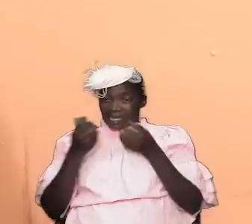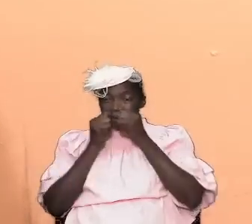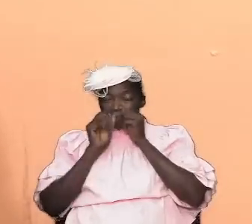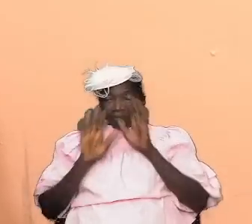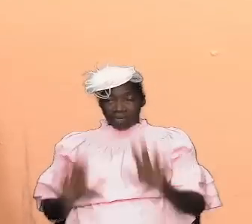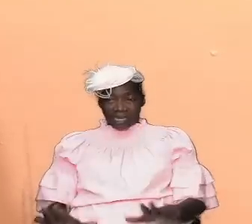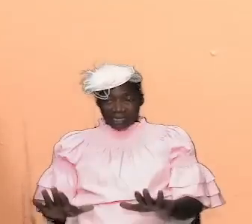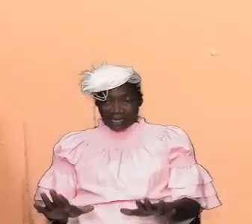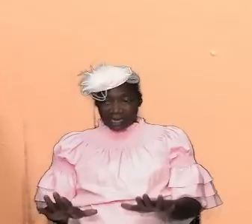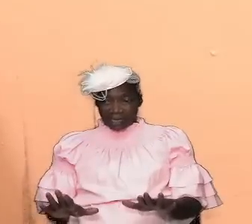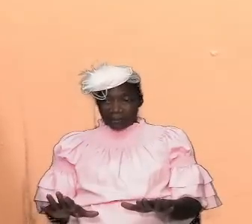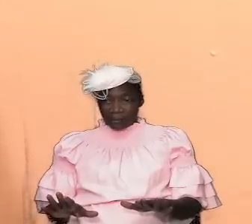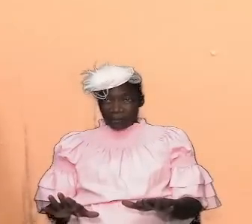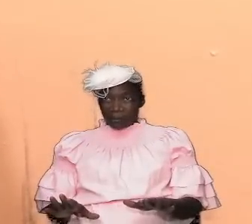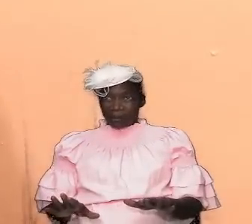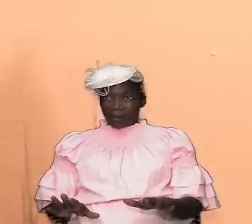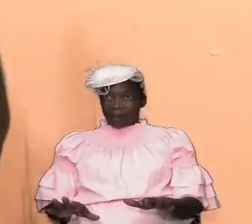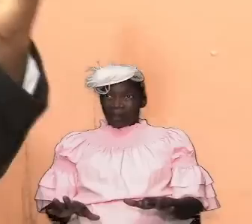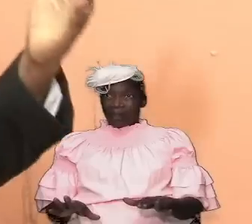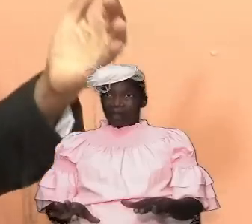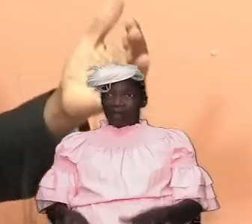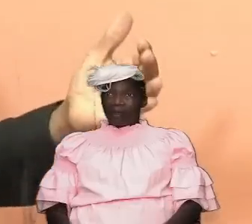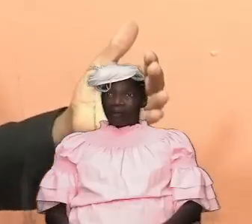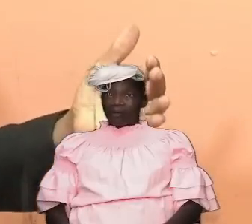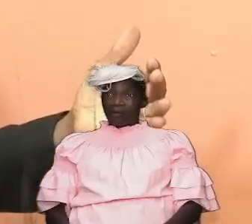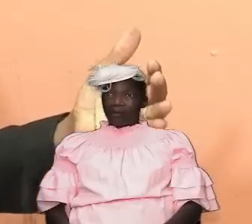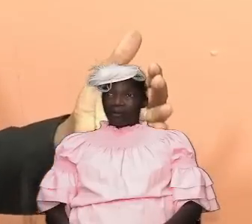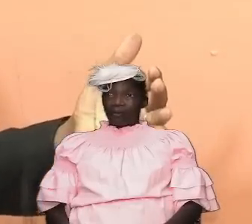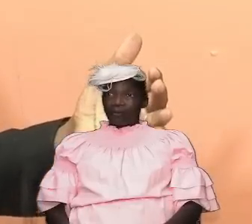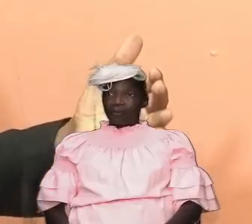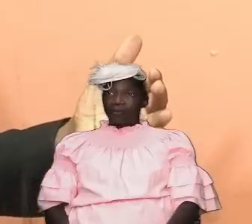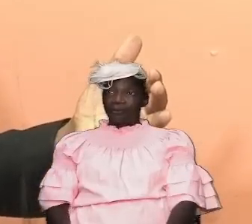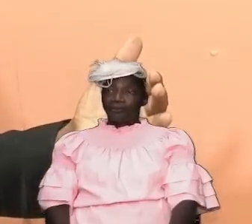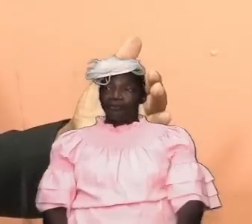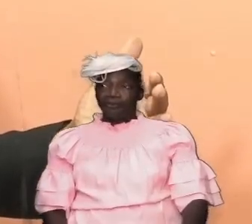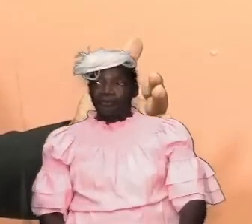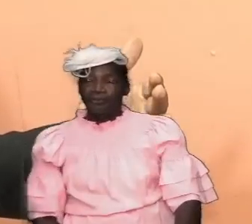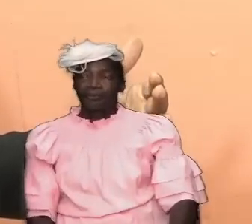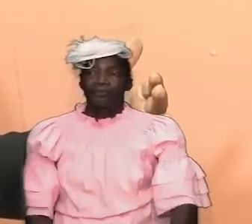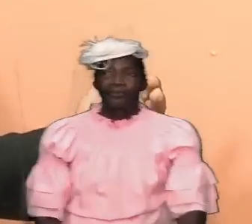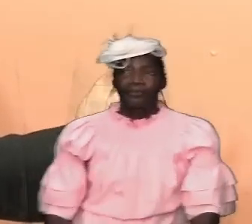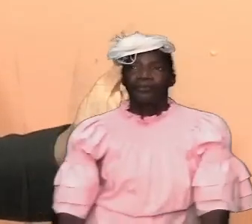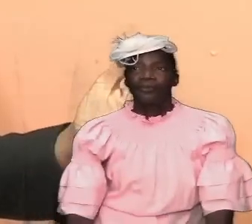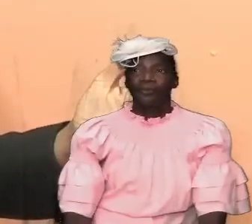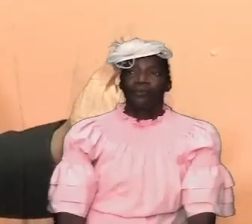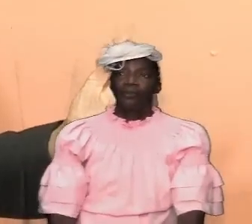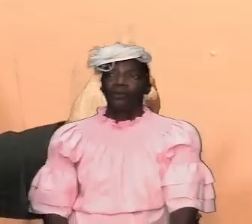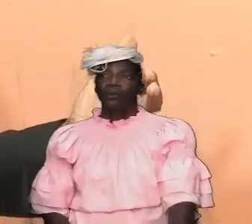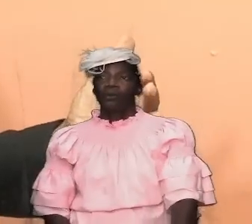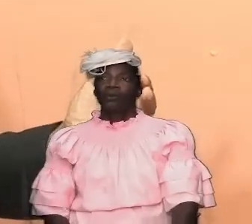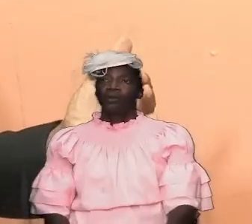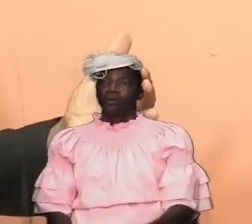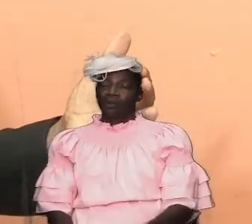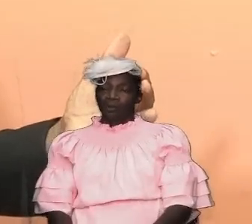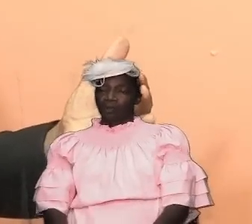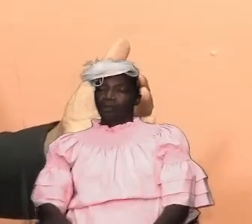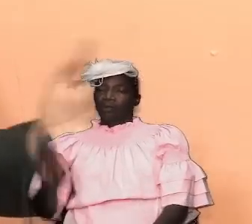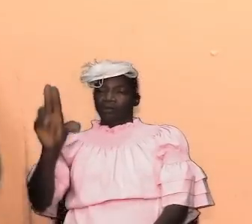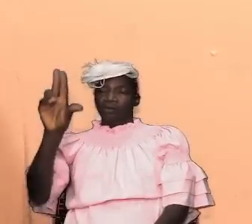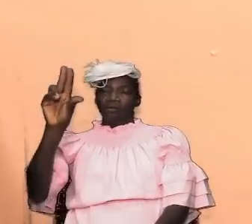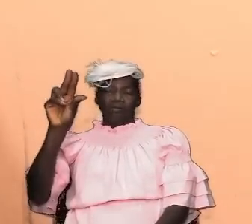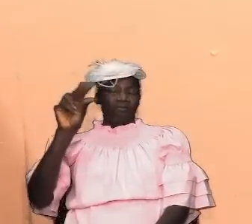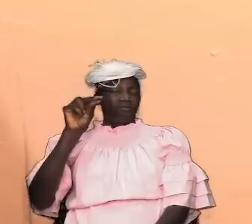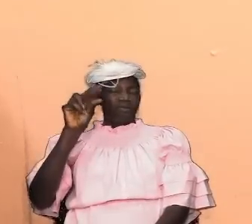mortifying this body that you would have gotten as you when you abstain from food it is absolutely